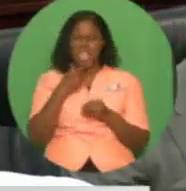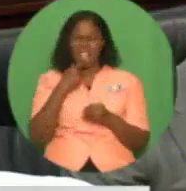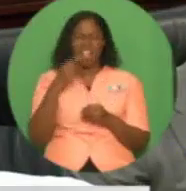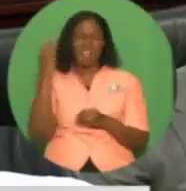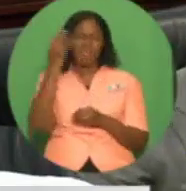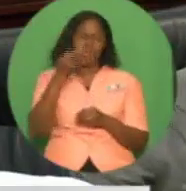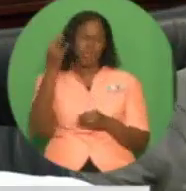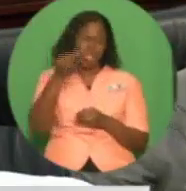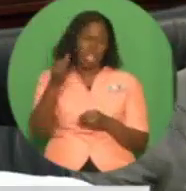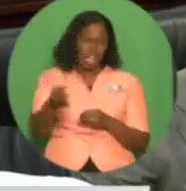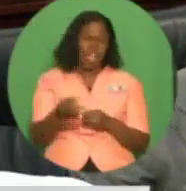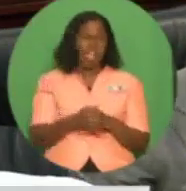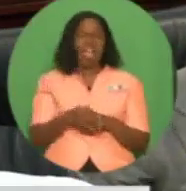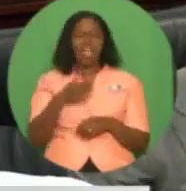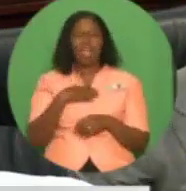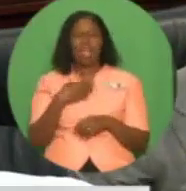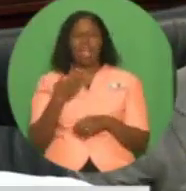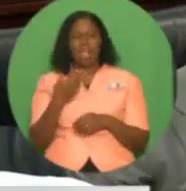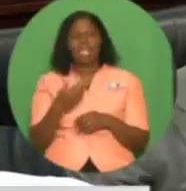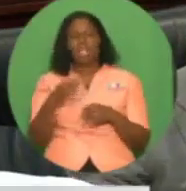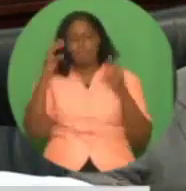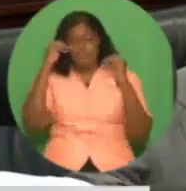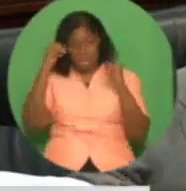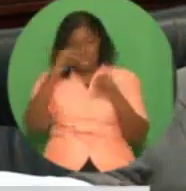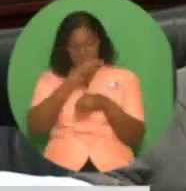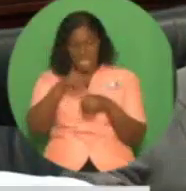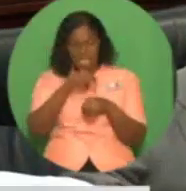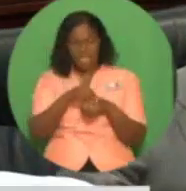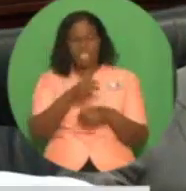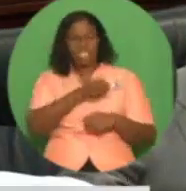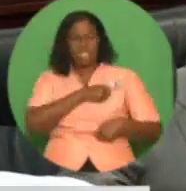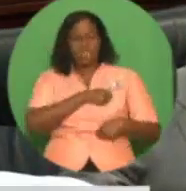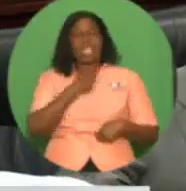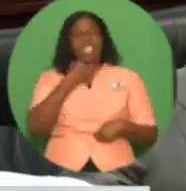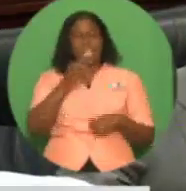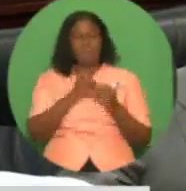budget contribution of my colleague, the Minister of National Security.